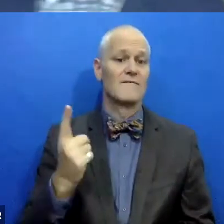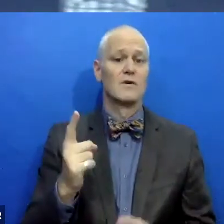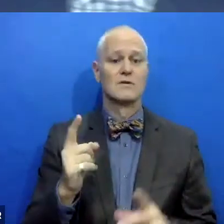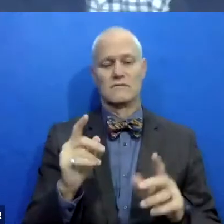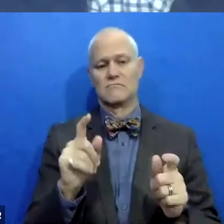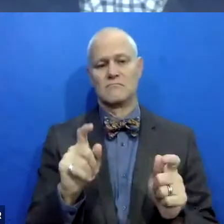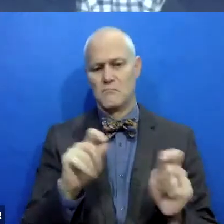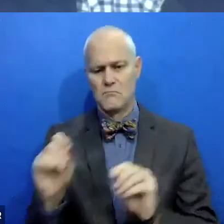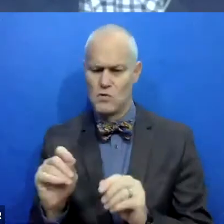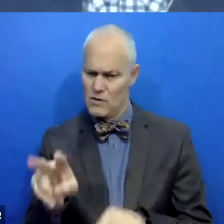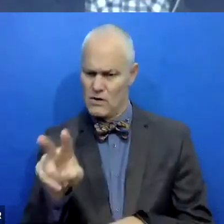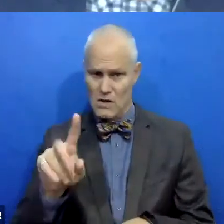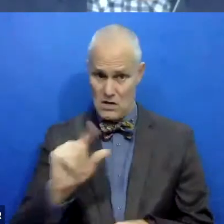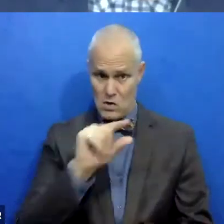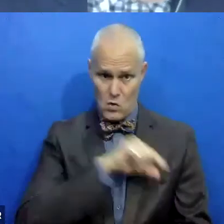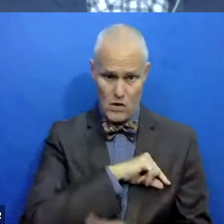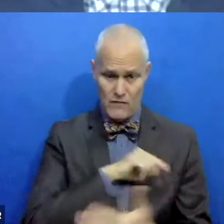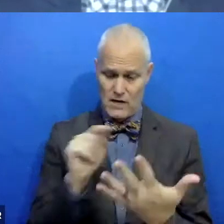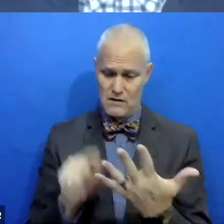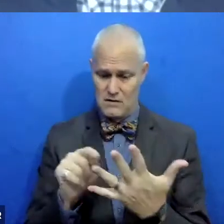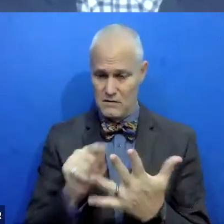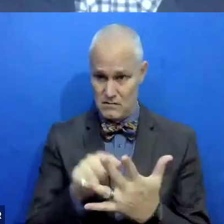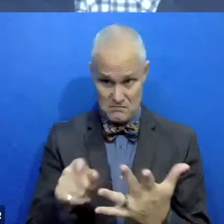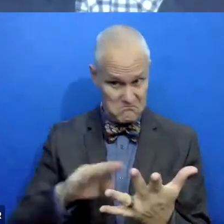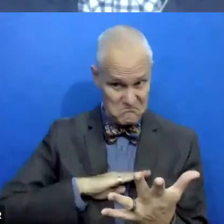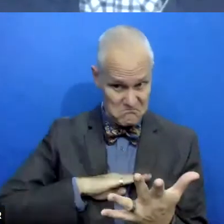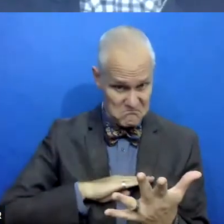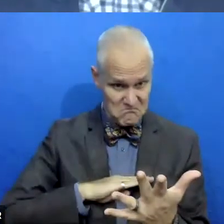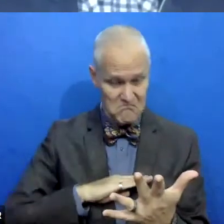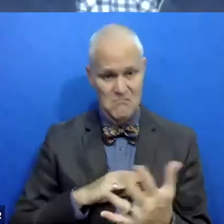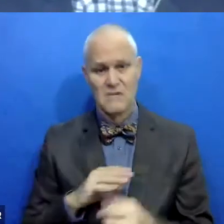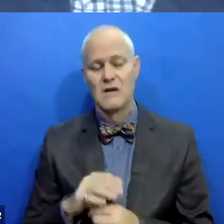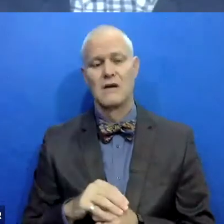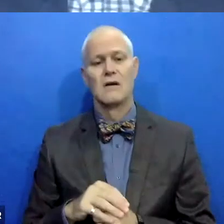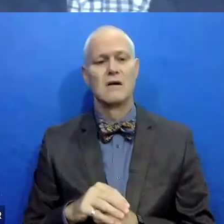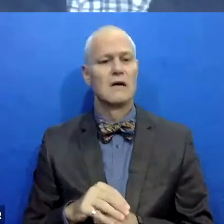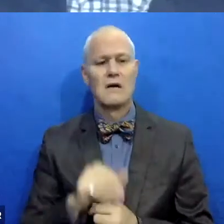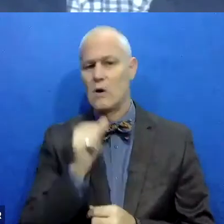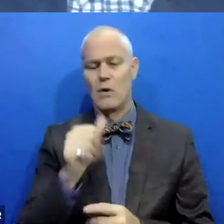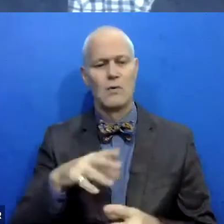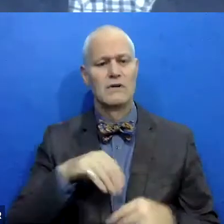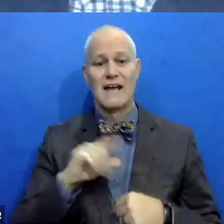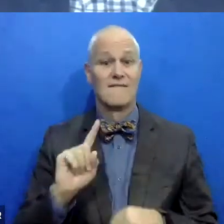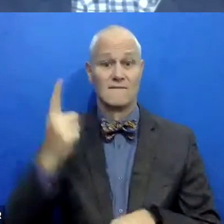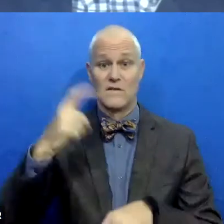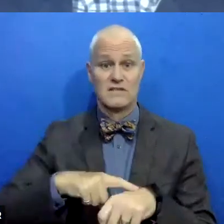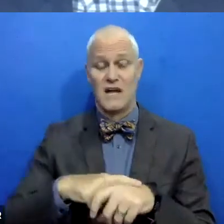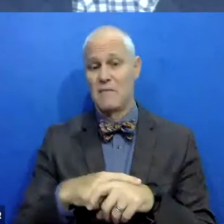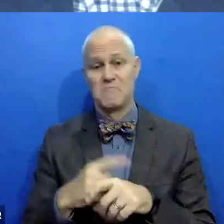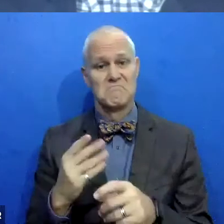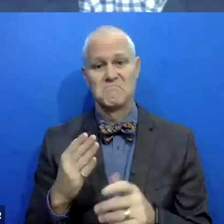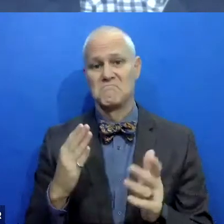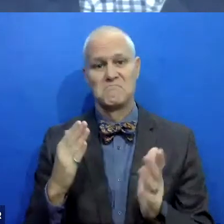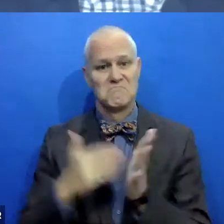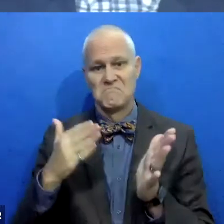they meet the basic qualifications for, um, being a credible program candidate. Uh, we don't take first timers. Uh, the program was